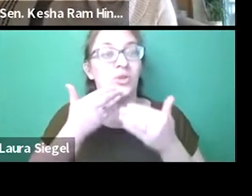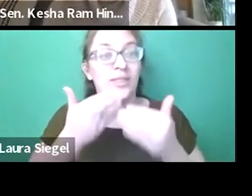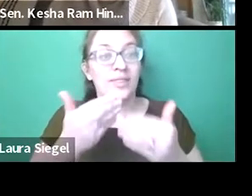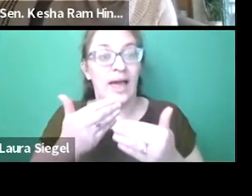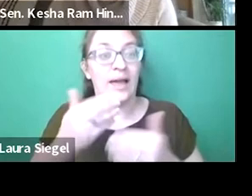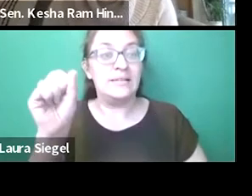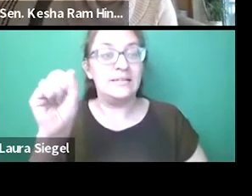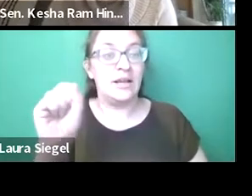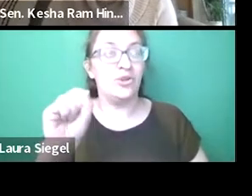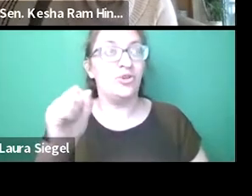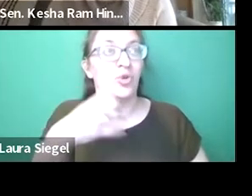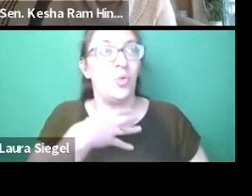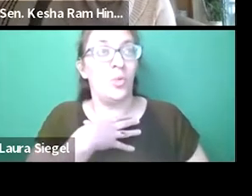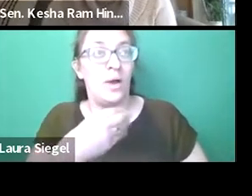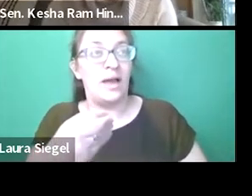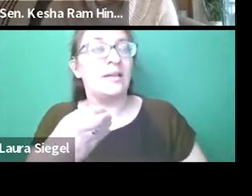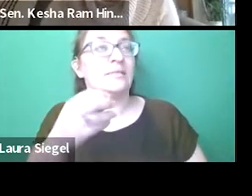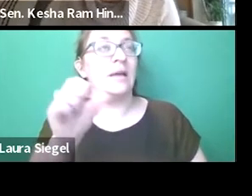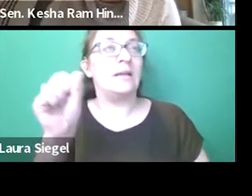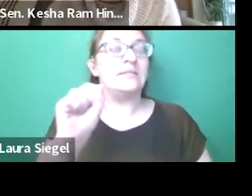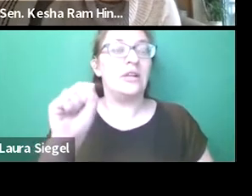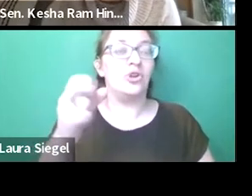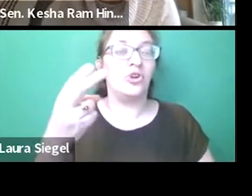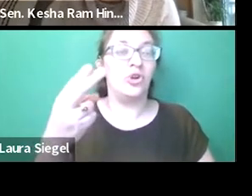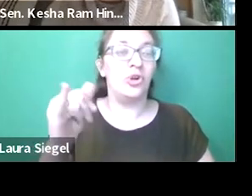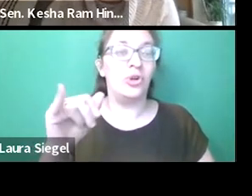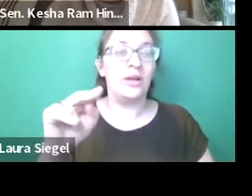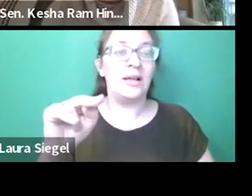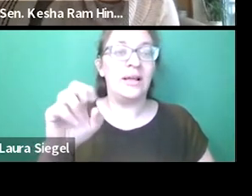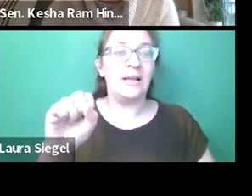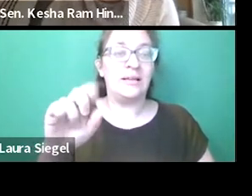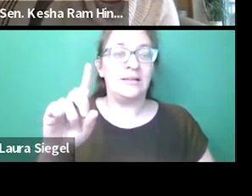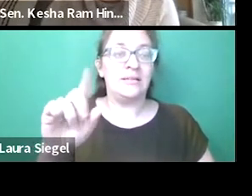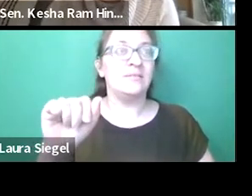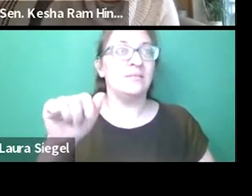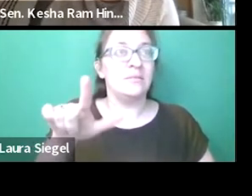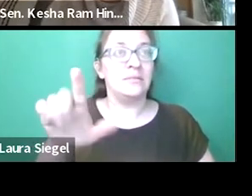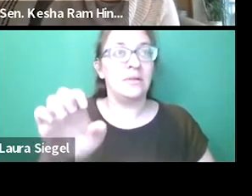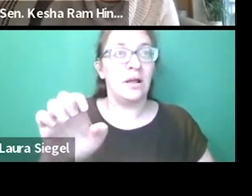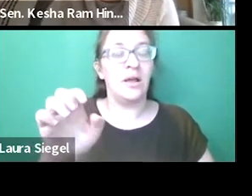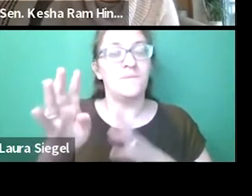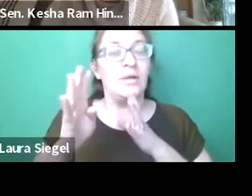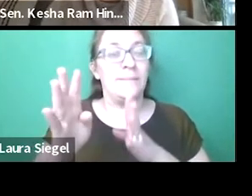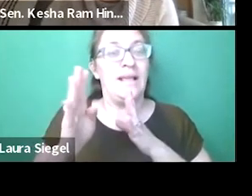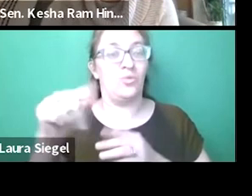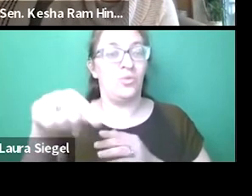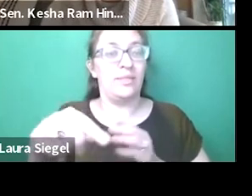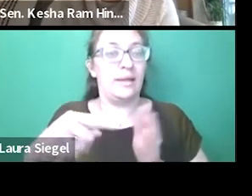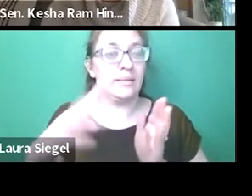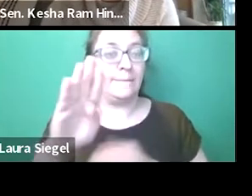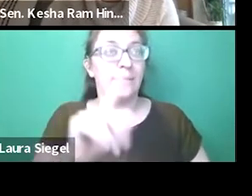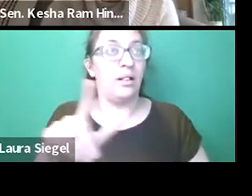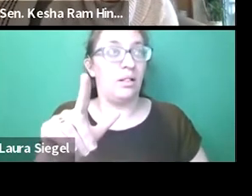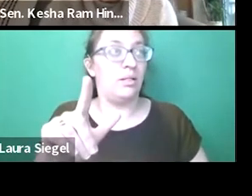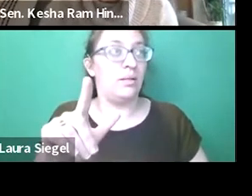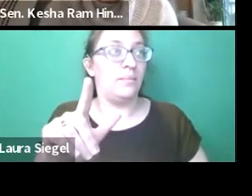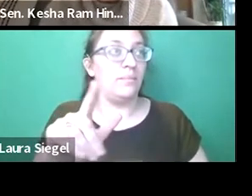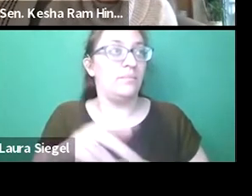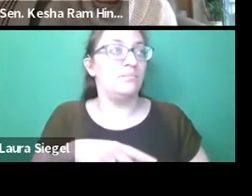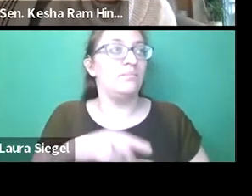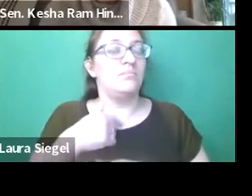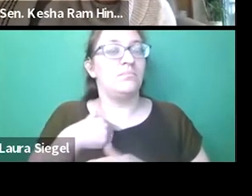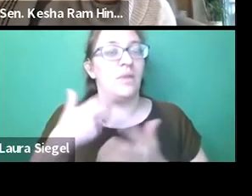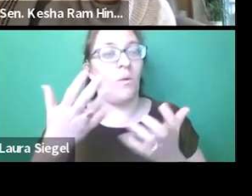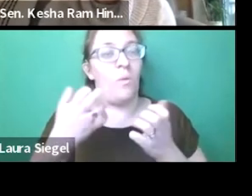So first of all, I want to thank you Senator White and Senator Hinsdale for speaking to this bill.